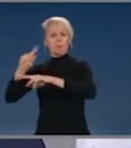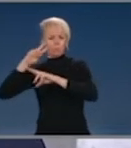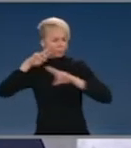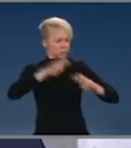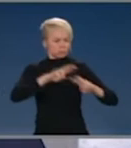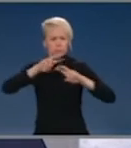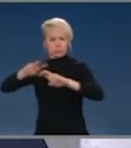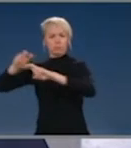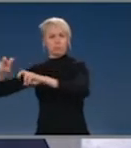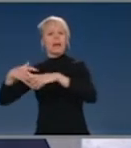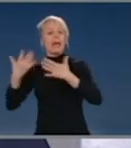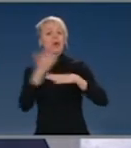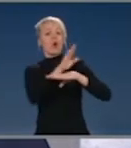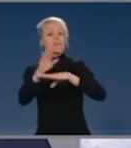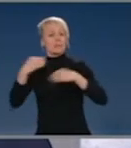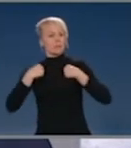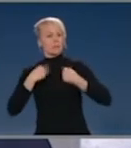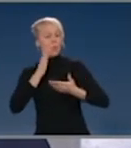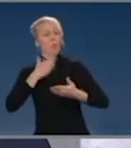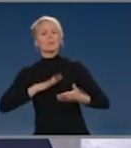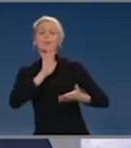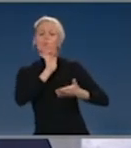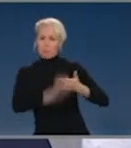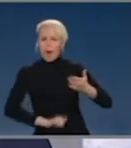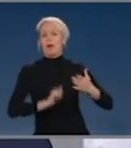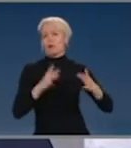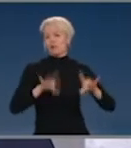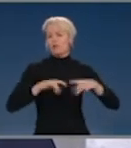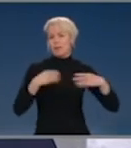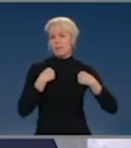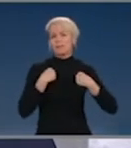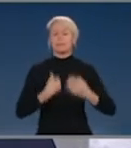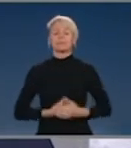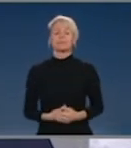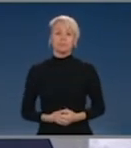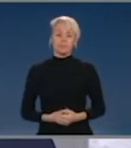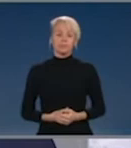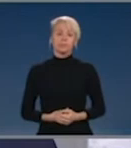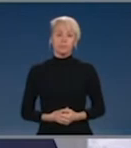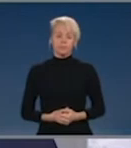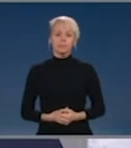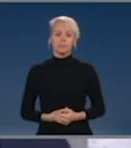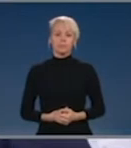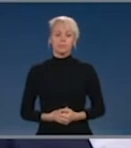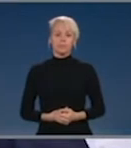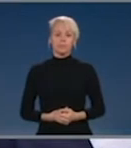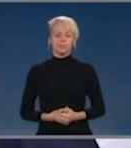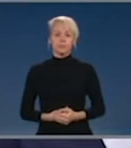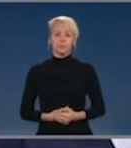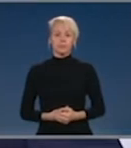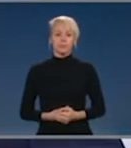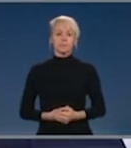so has been the nature of foreign investment. Many years ago, Treasurers merely had to deal with what were